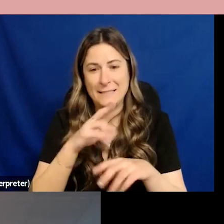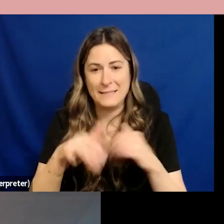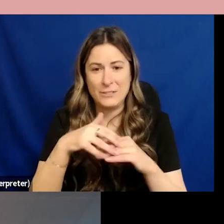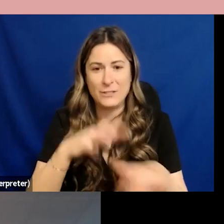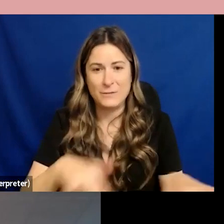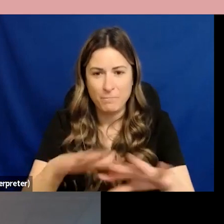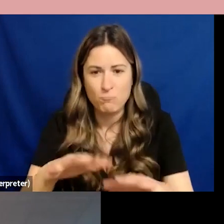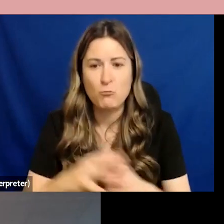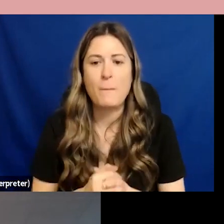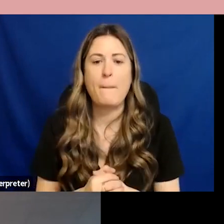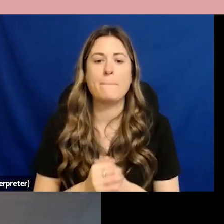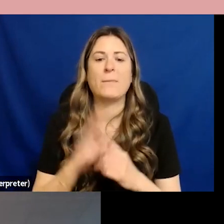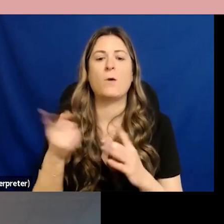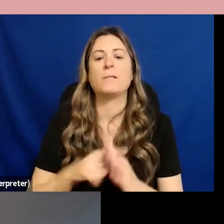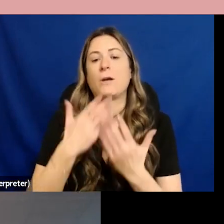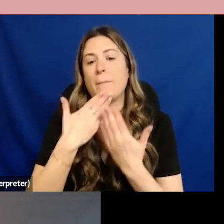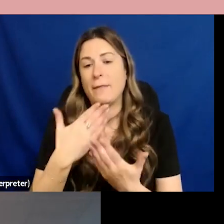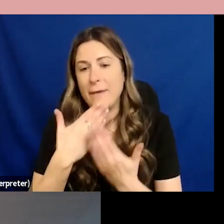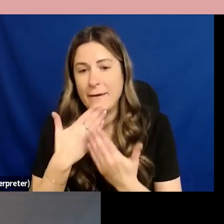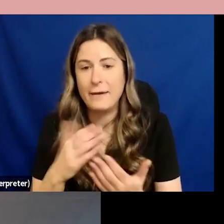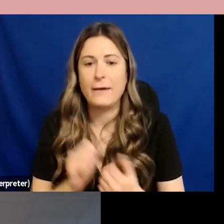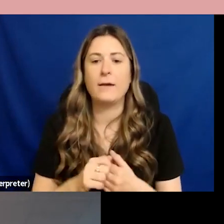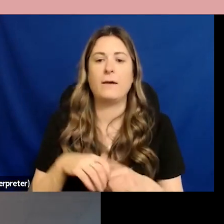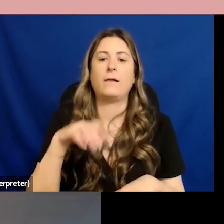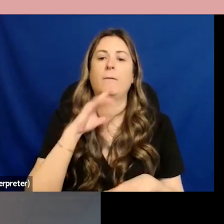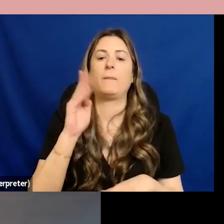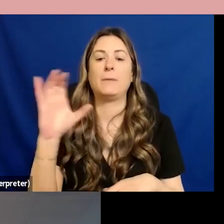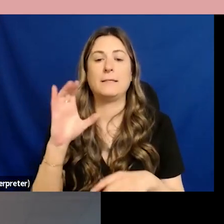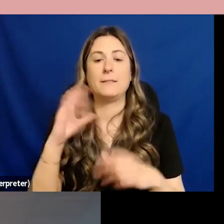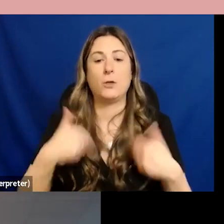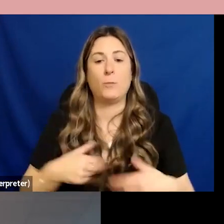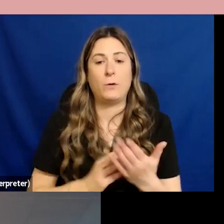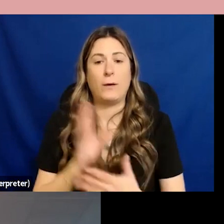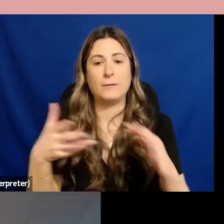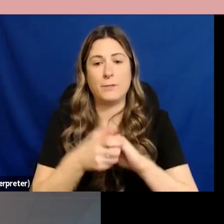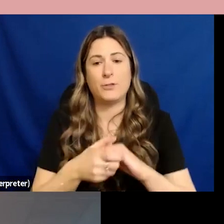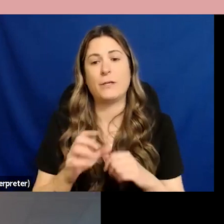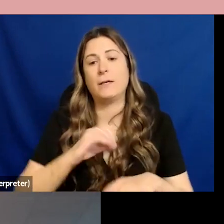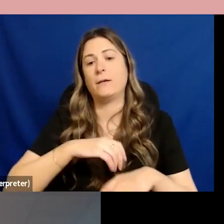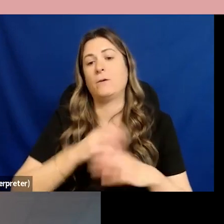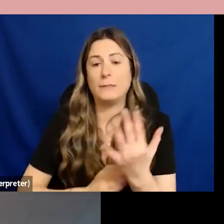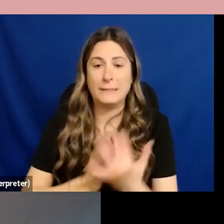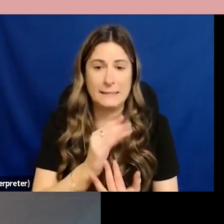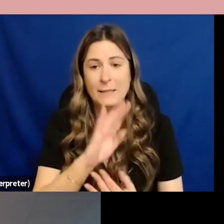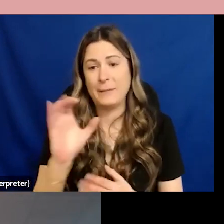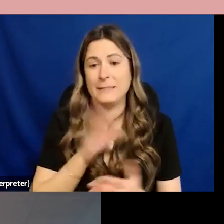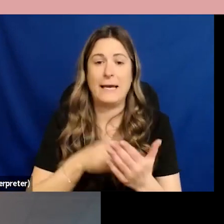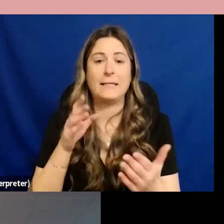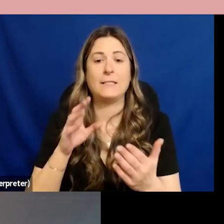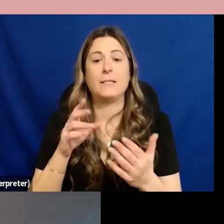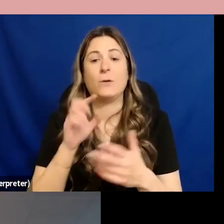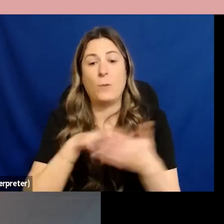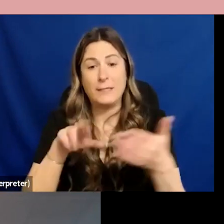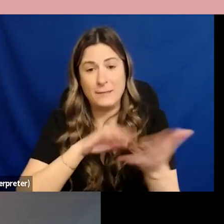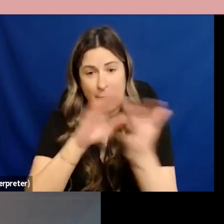bc anti-racism network at simon fraser university for bringing us together to this event today um it's just really great to